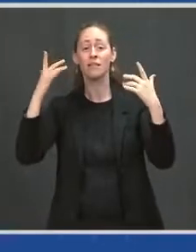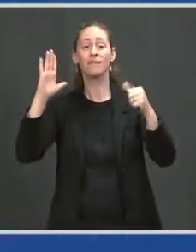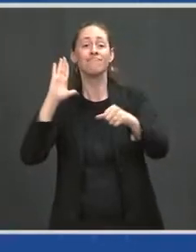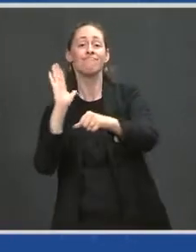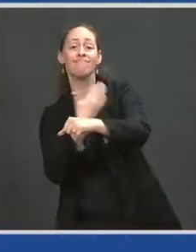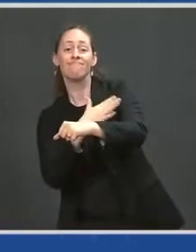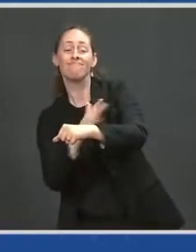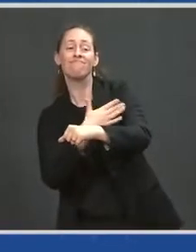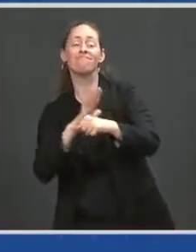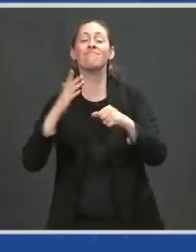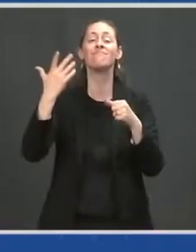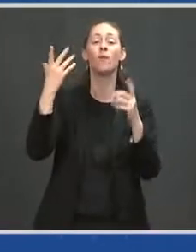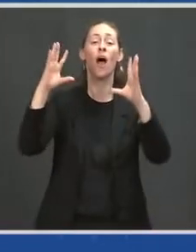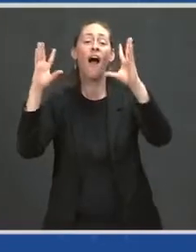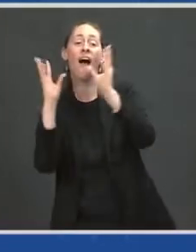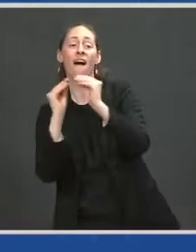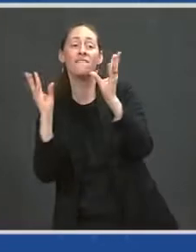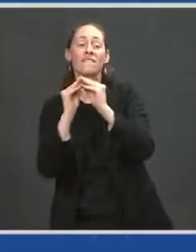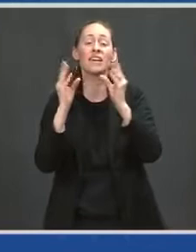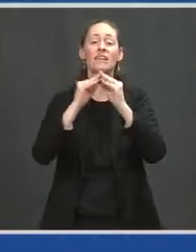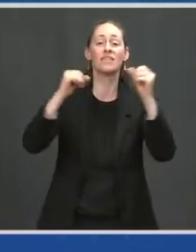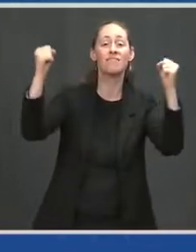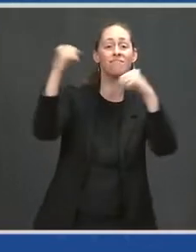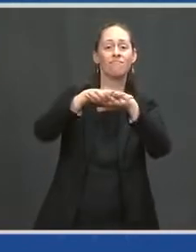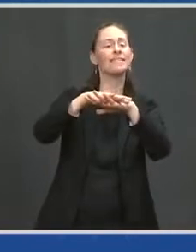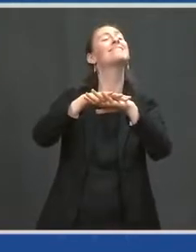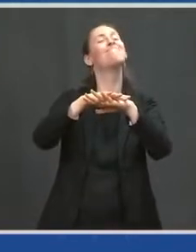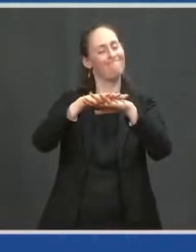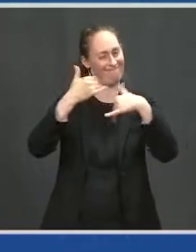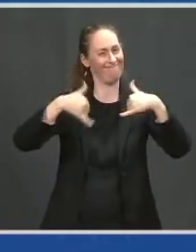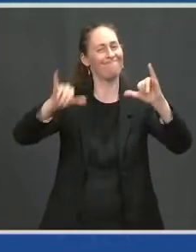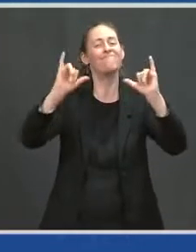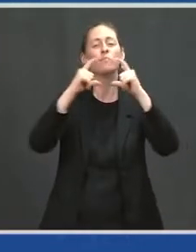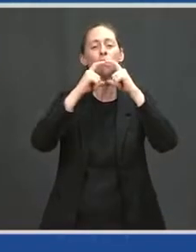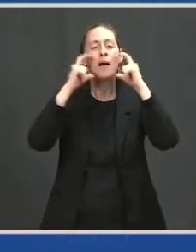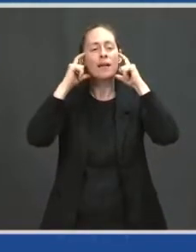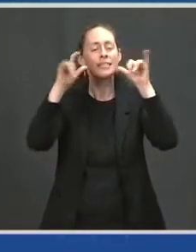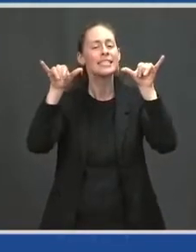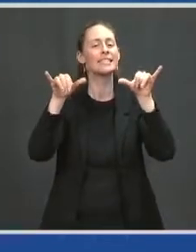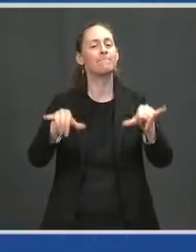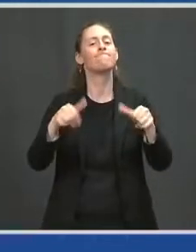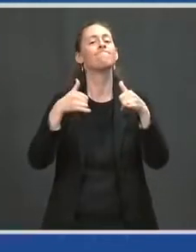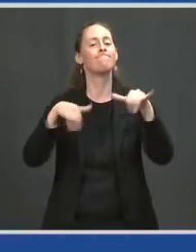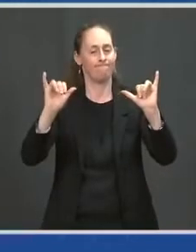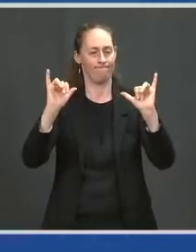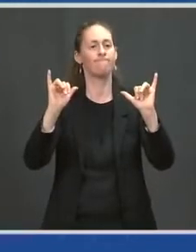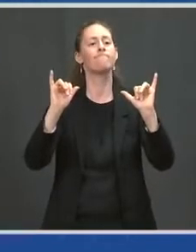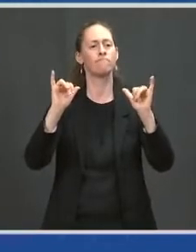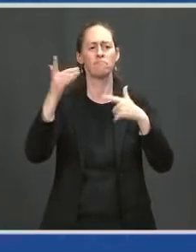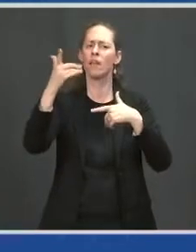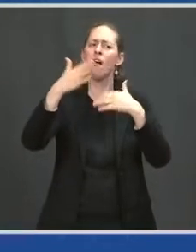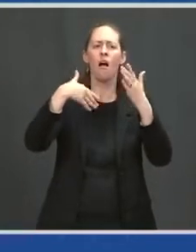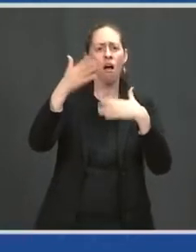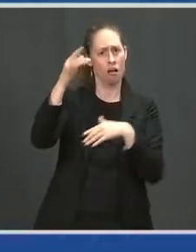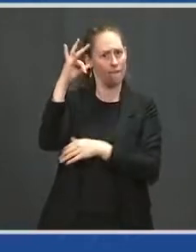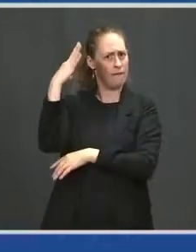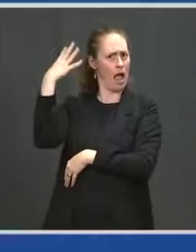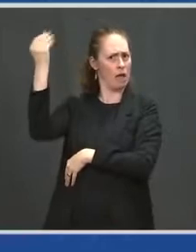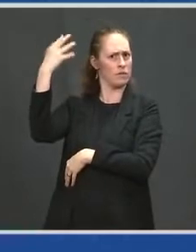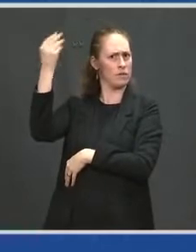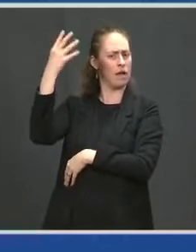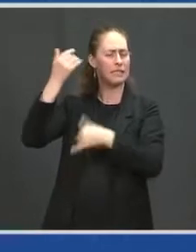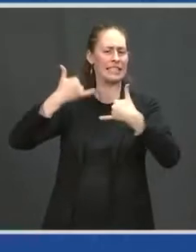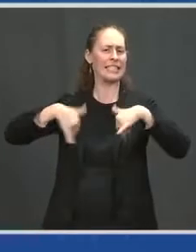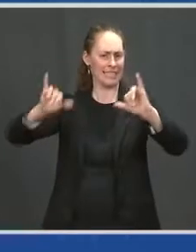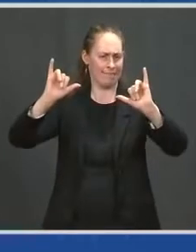a concert, you still need to wear a mask, even if you're outside. But beginning